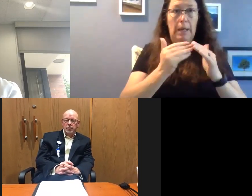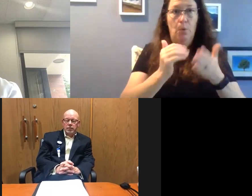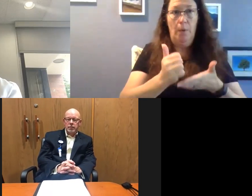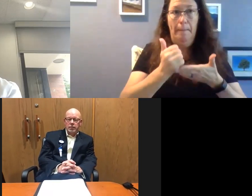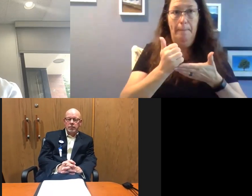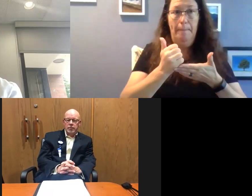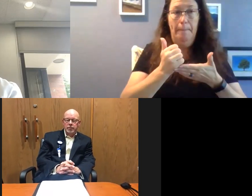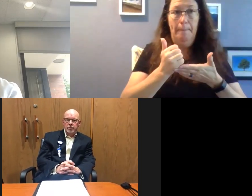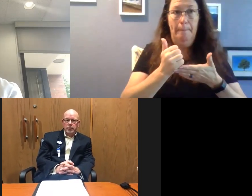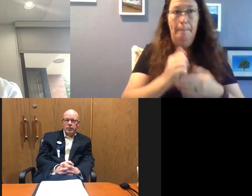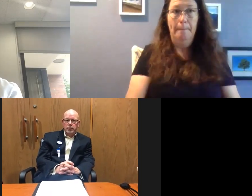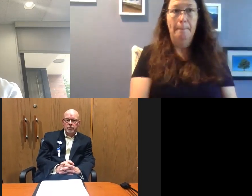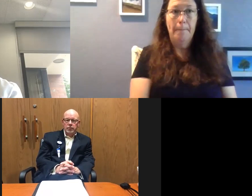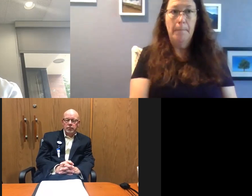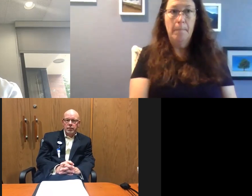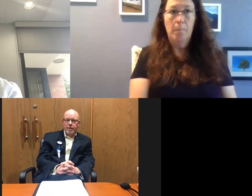order to be able to do that.